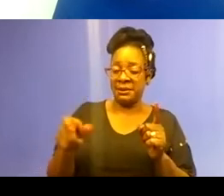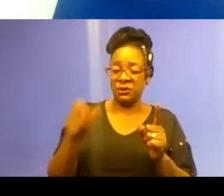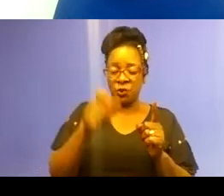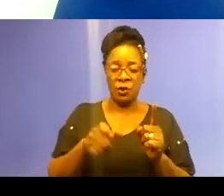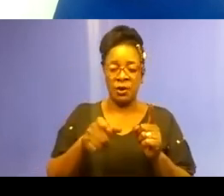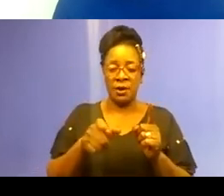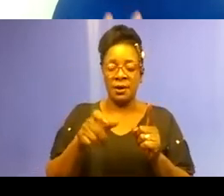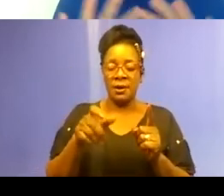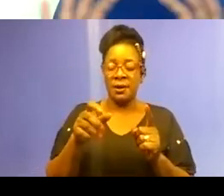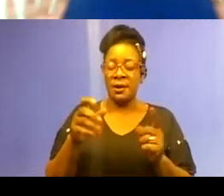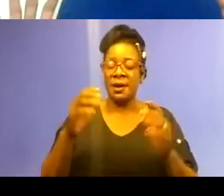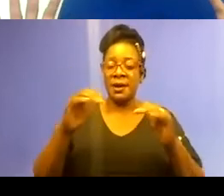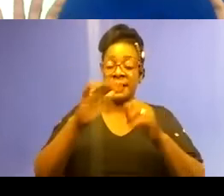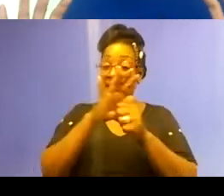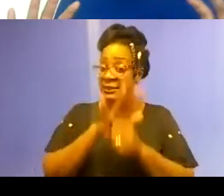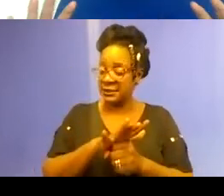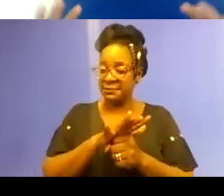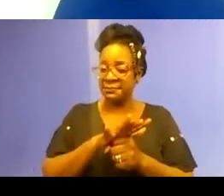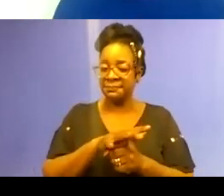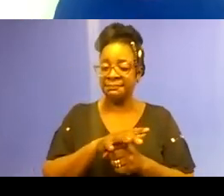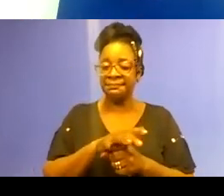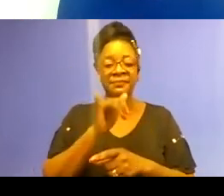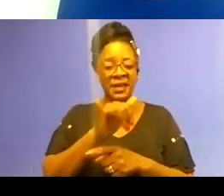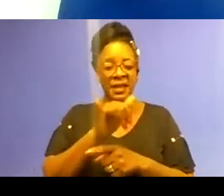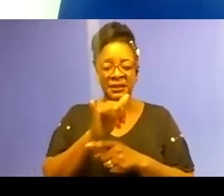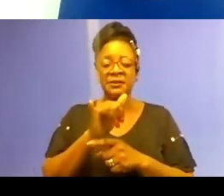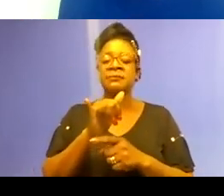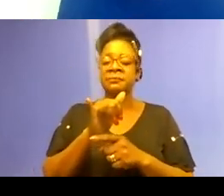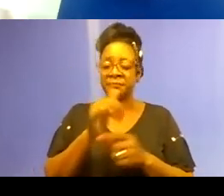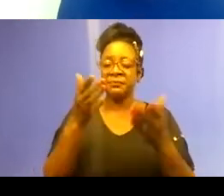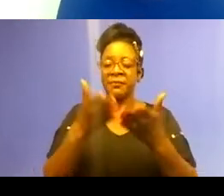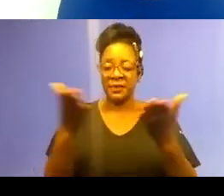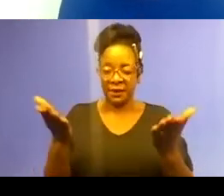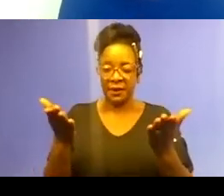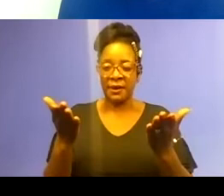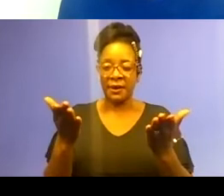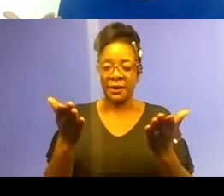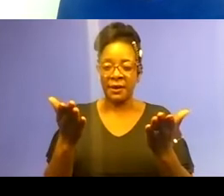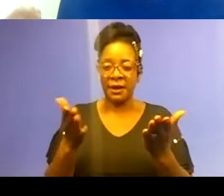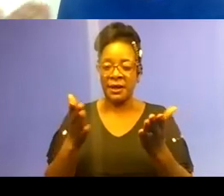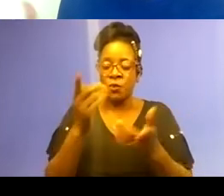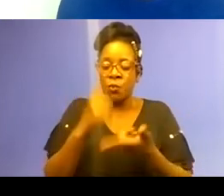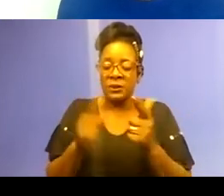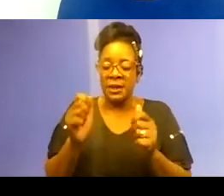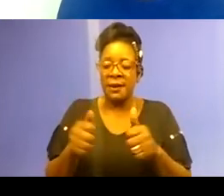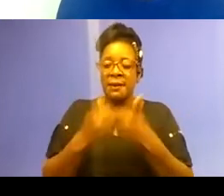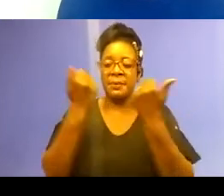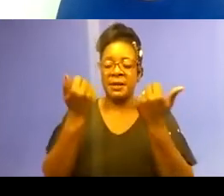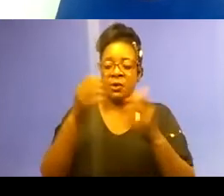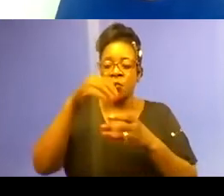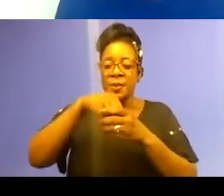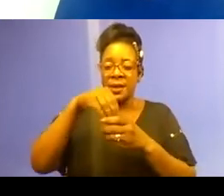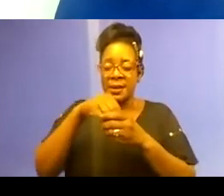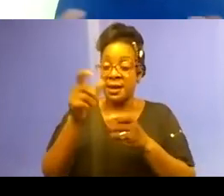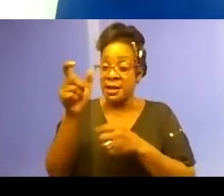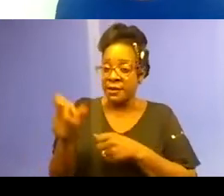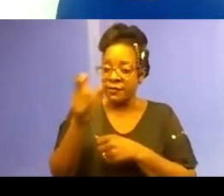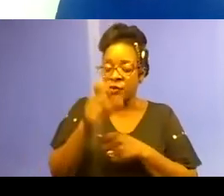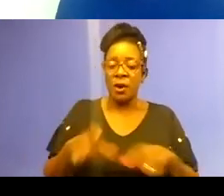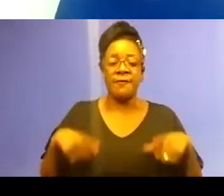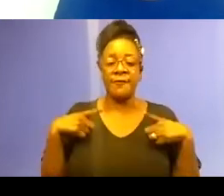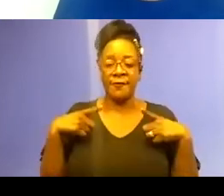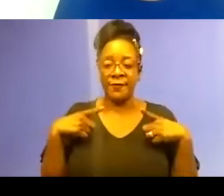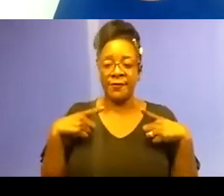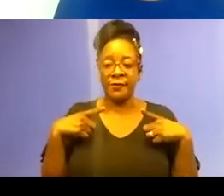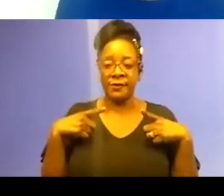requires us to zoom out and not only see what's happening within someone's individual life, someone's